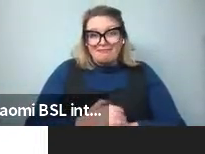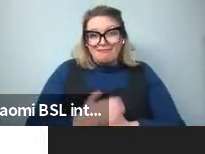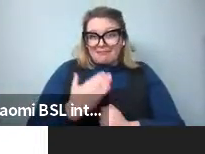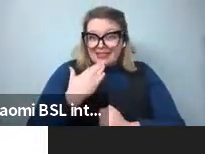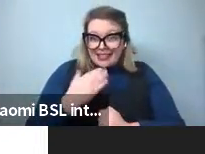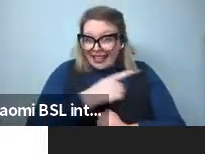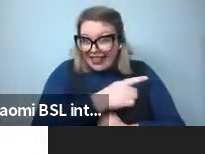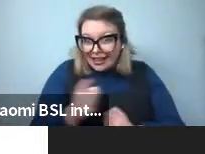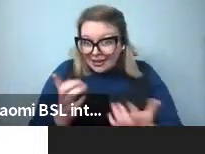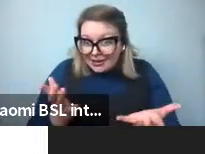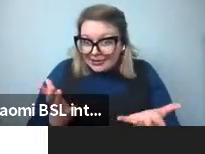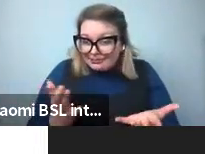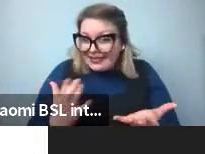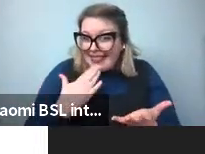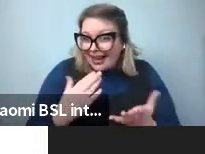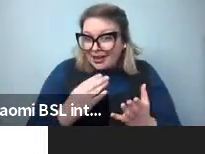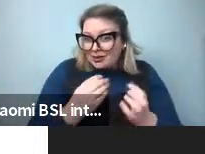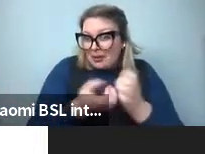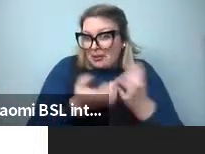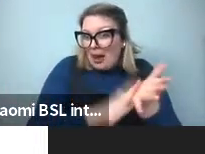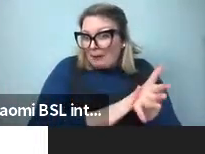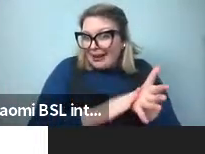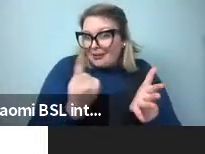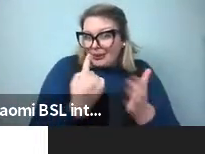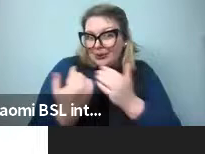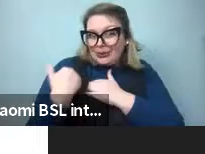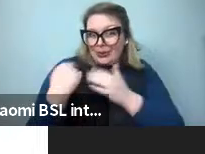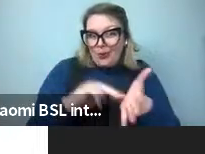Birmingham people, for organizing this.